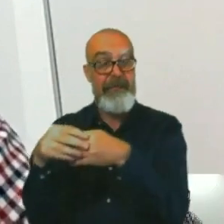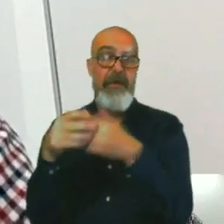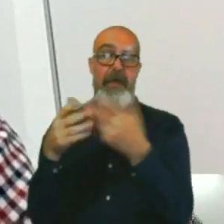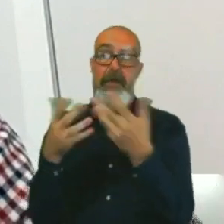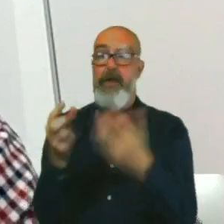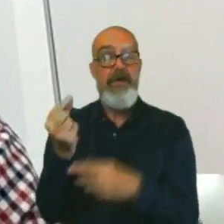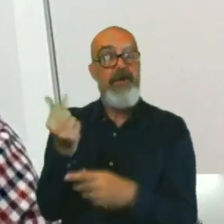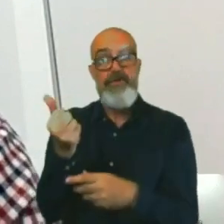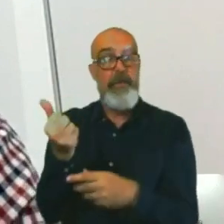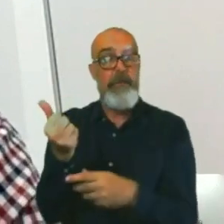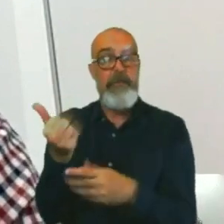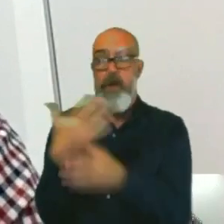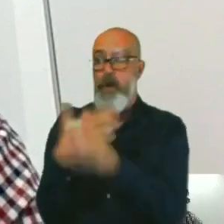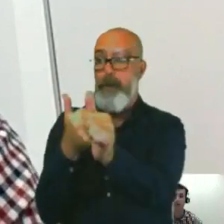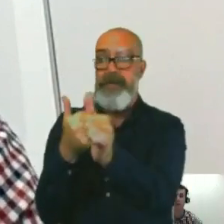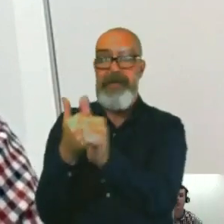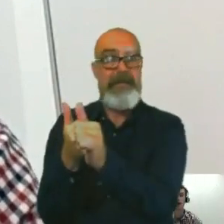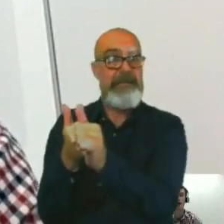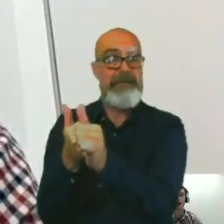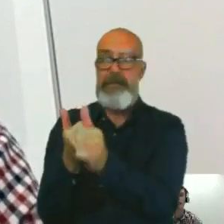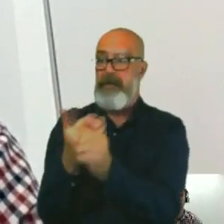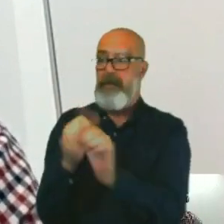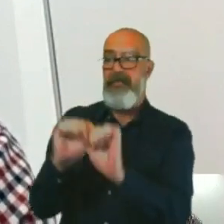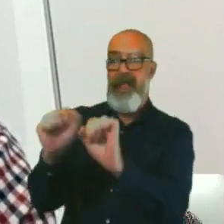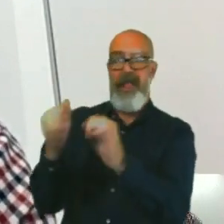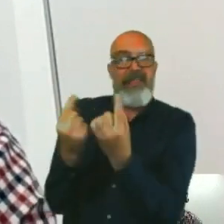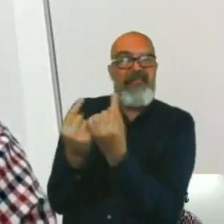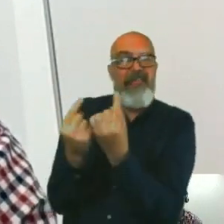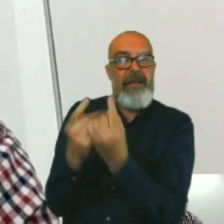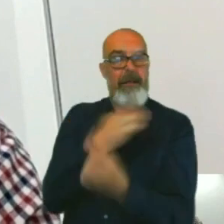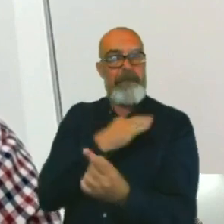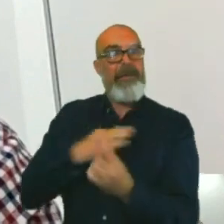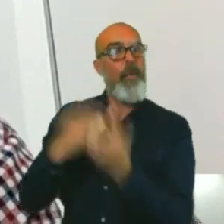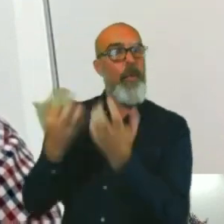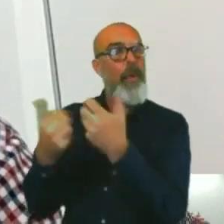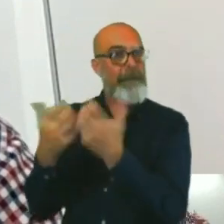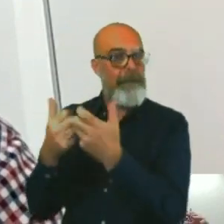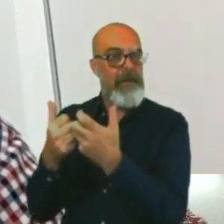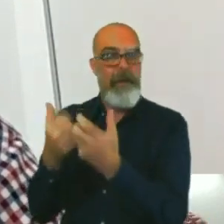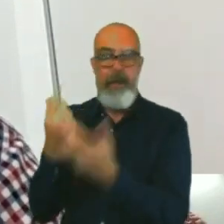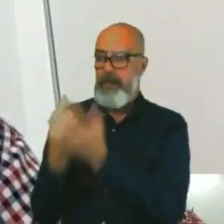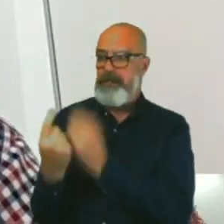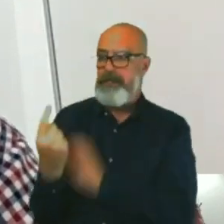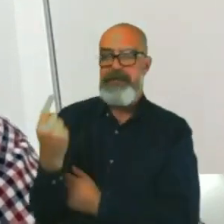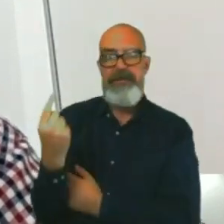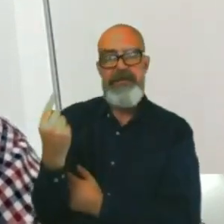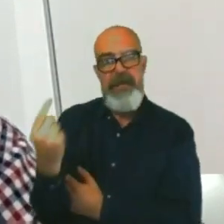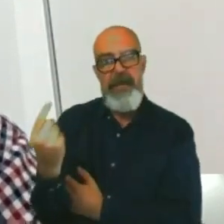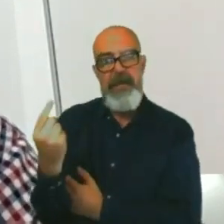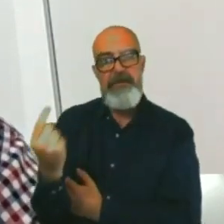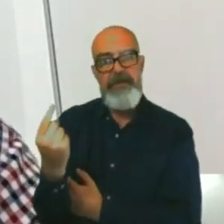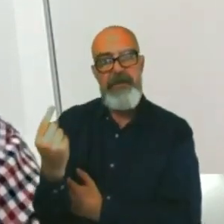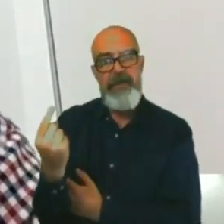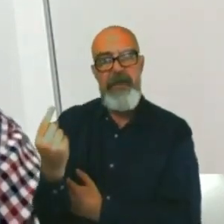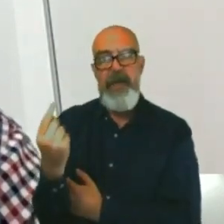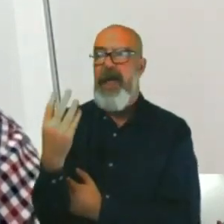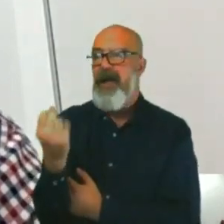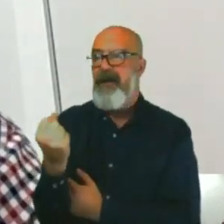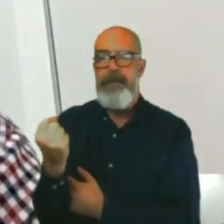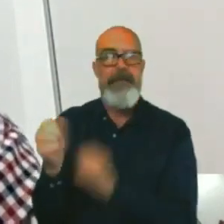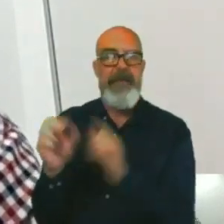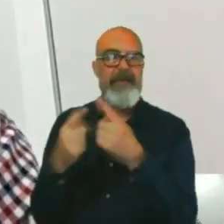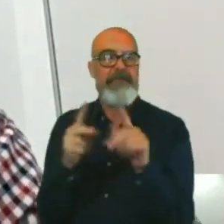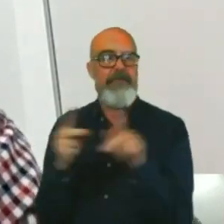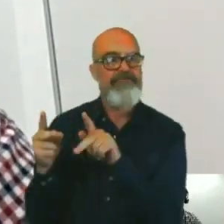equipment and medical manufacture, and they have gone through a slightly different route to university. So, long as